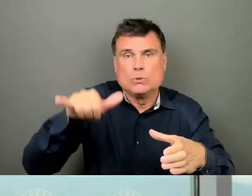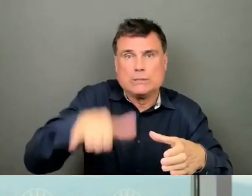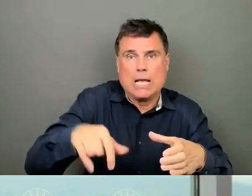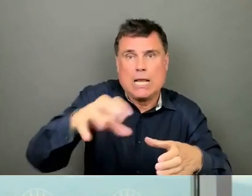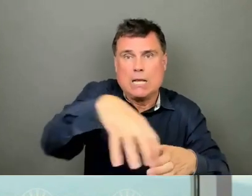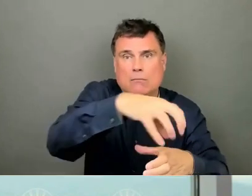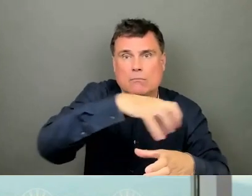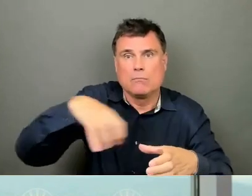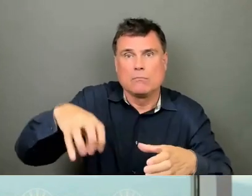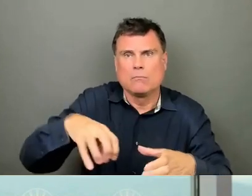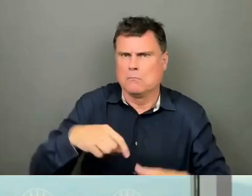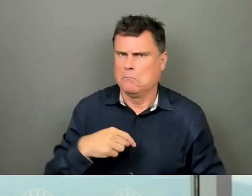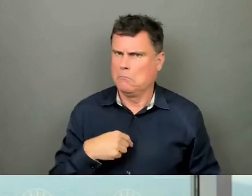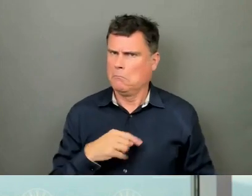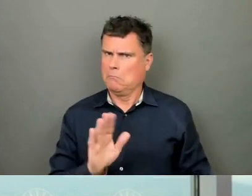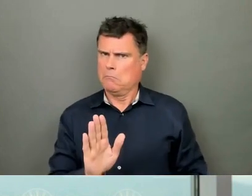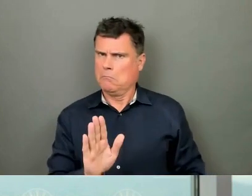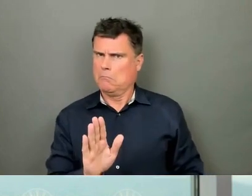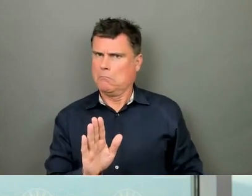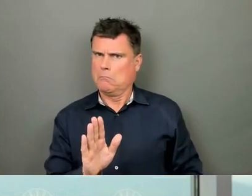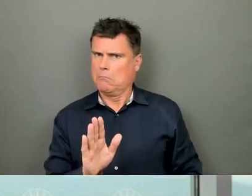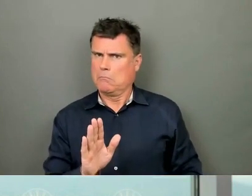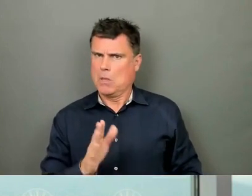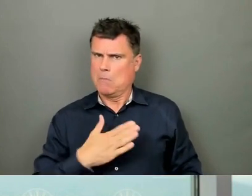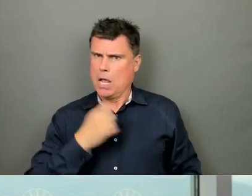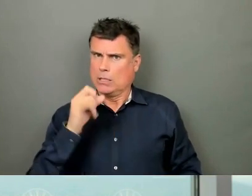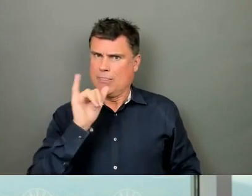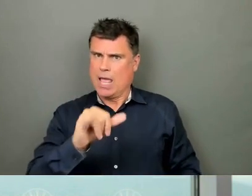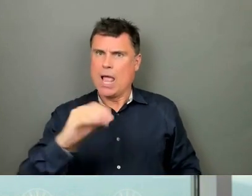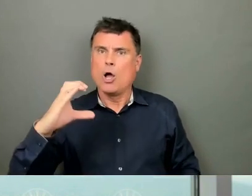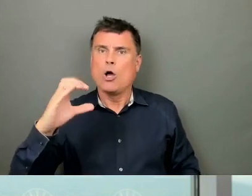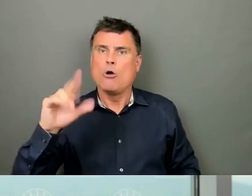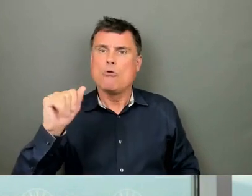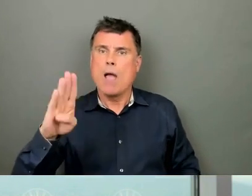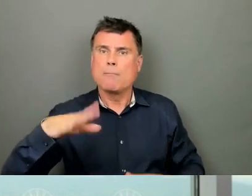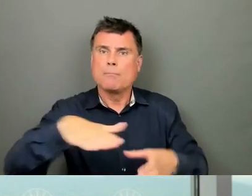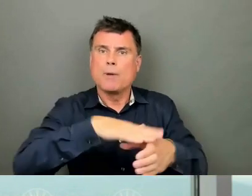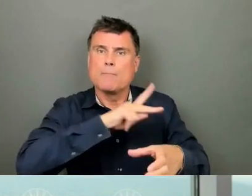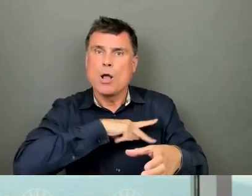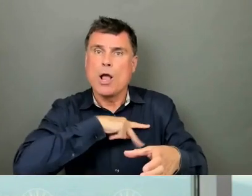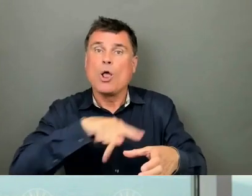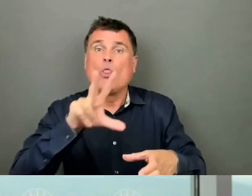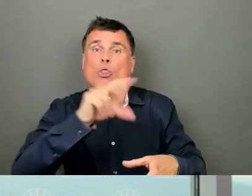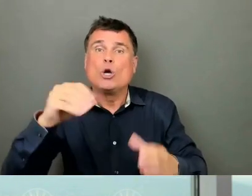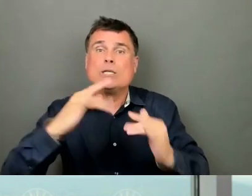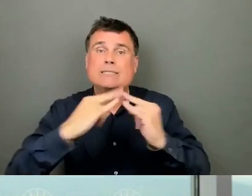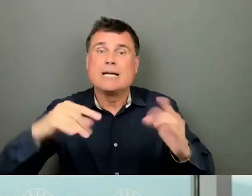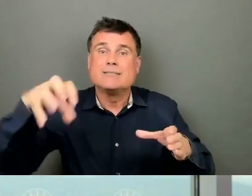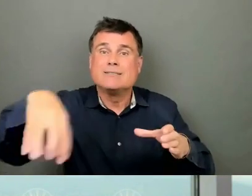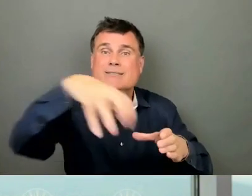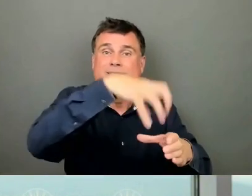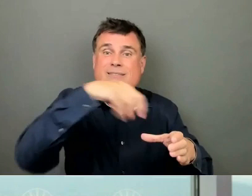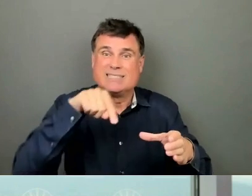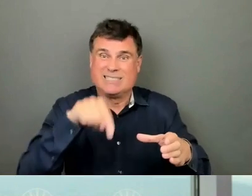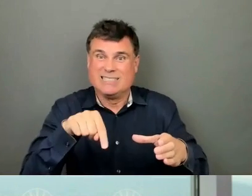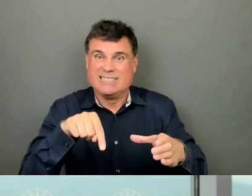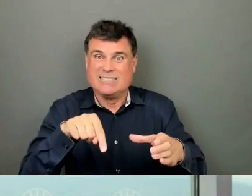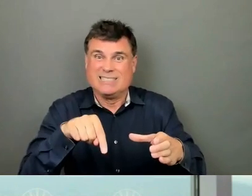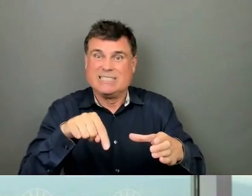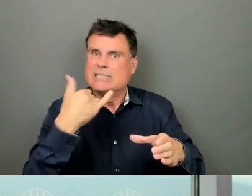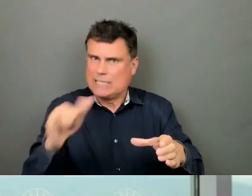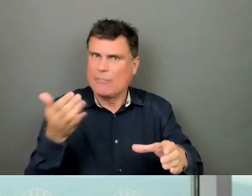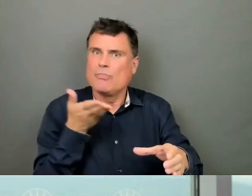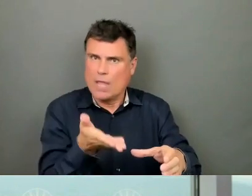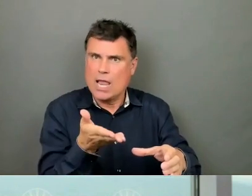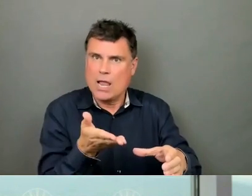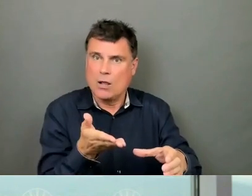So my understanding at the site currently is that there are 30 tents still there. That there are 10 people who have accepted